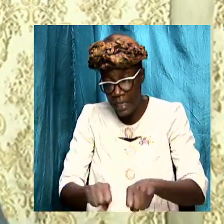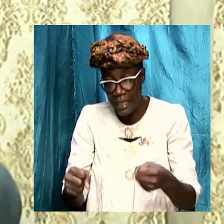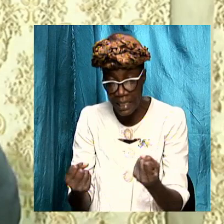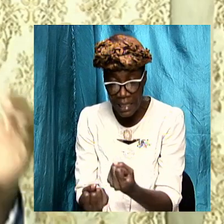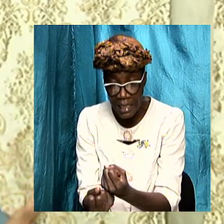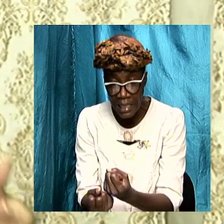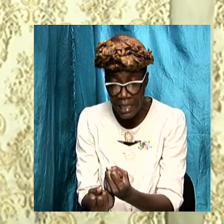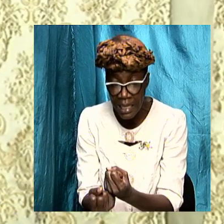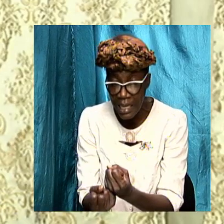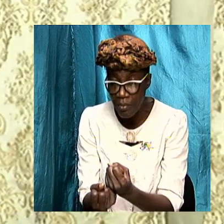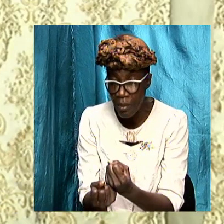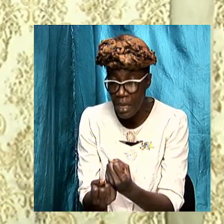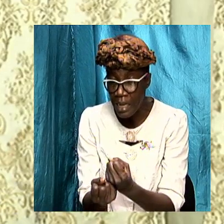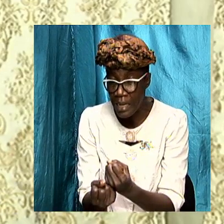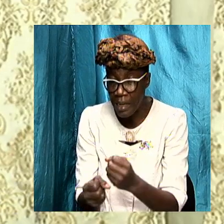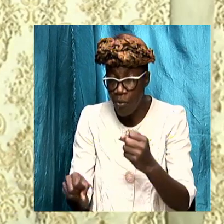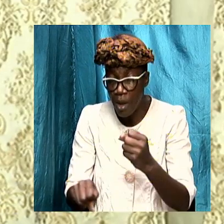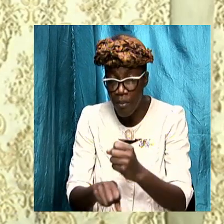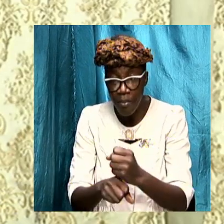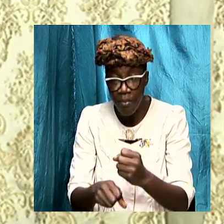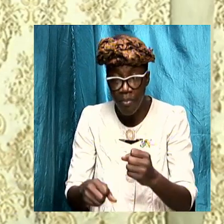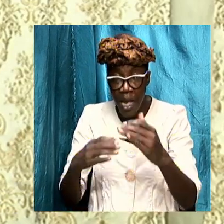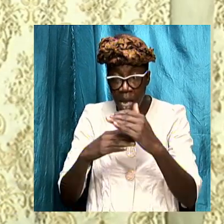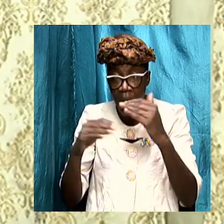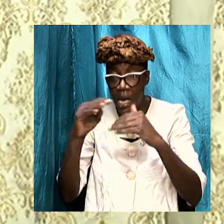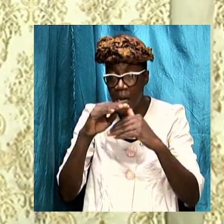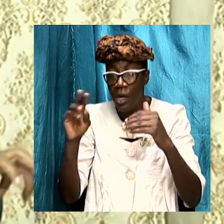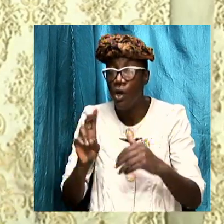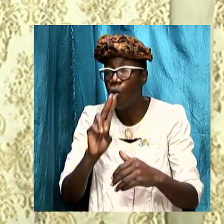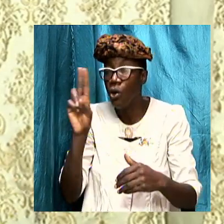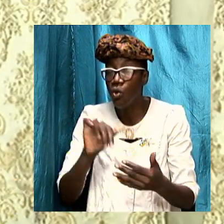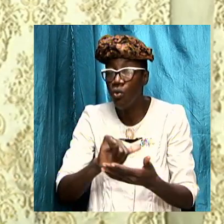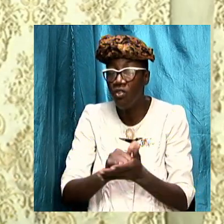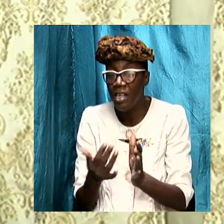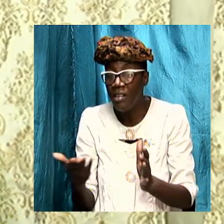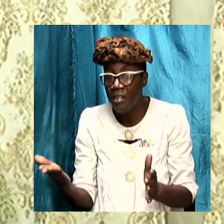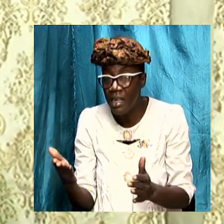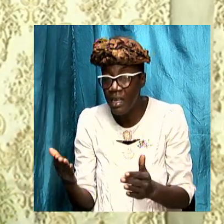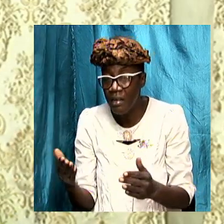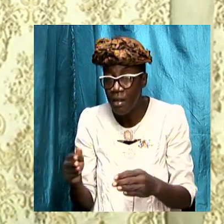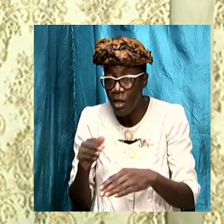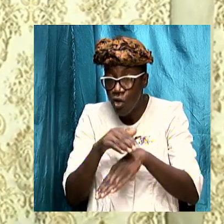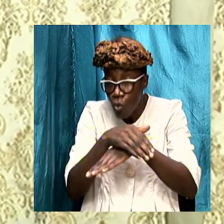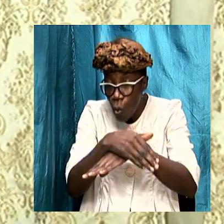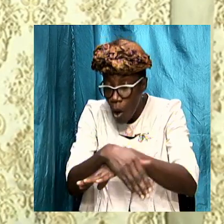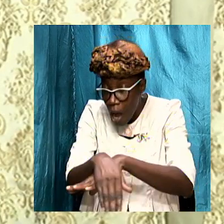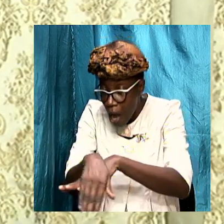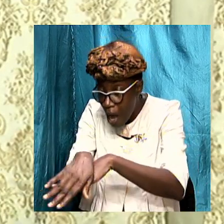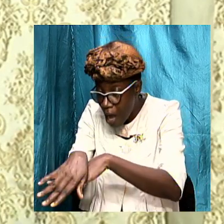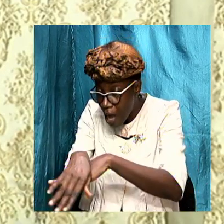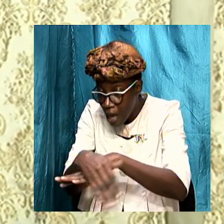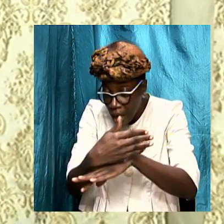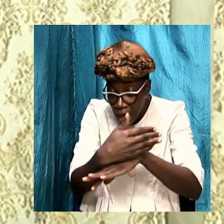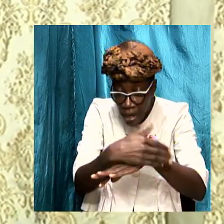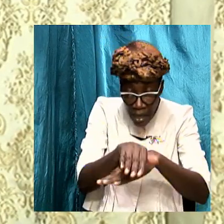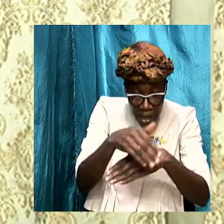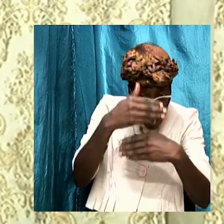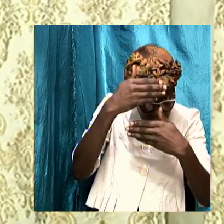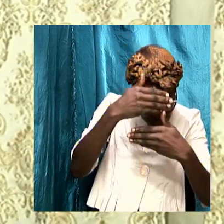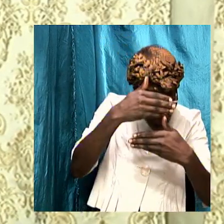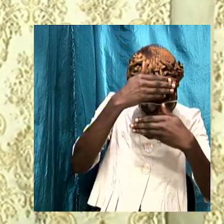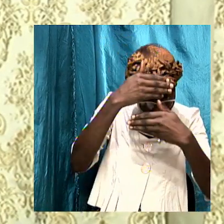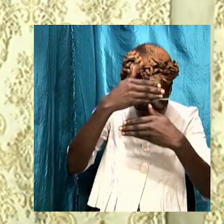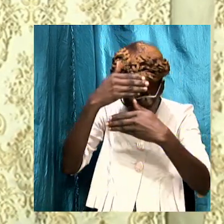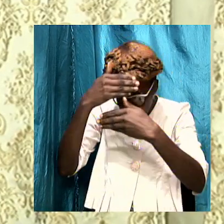implement and all that is coming and we use these things to foreshadow what revelation